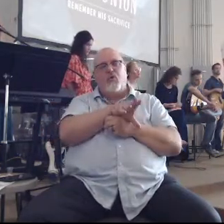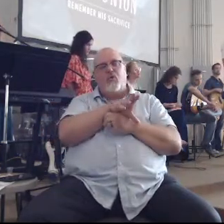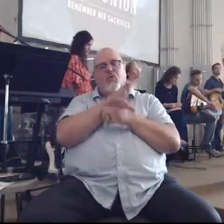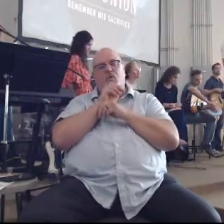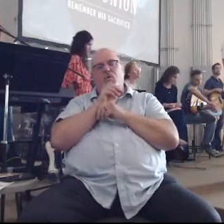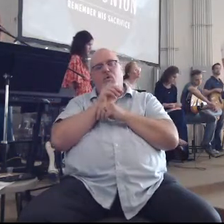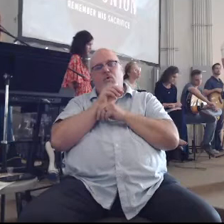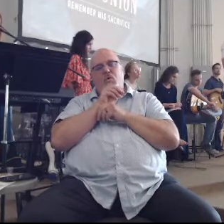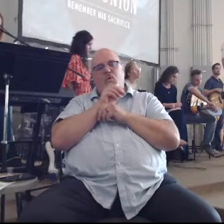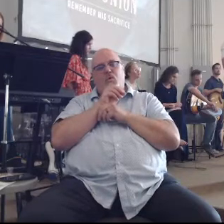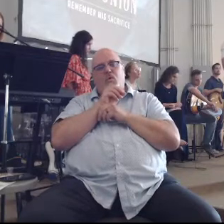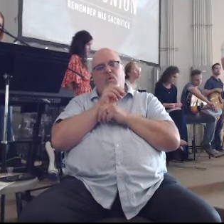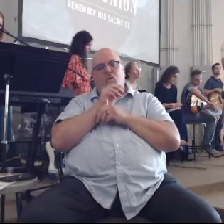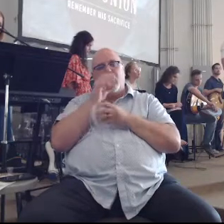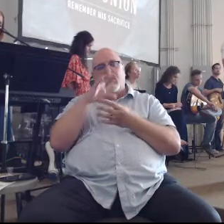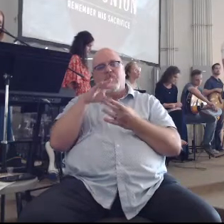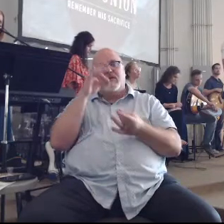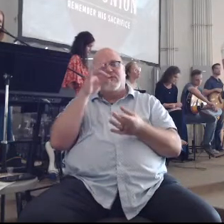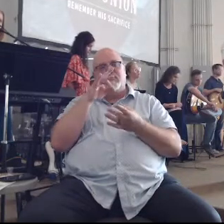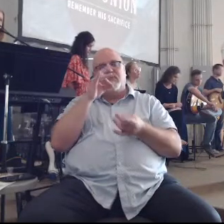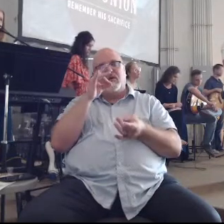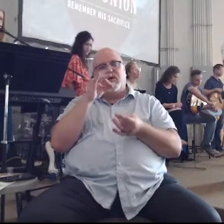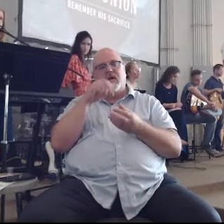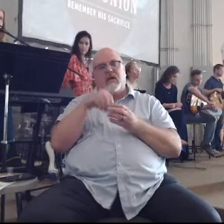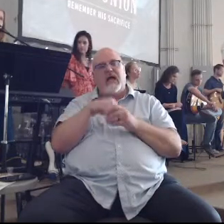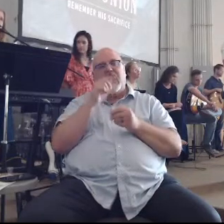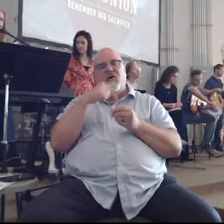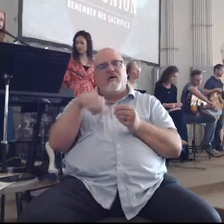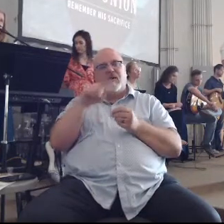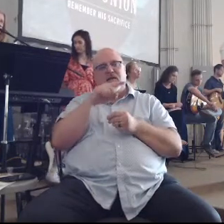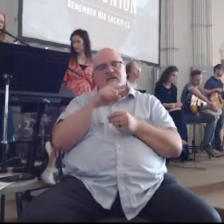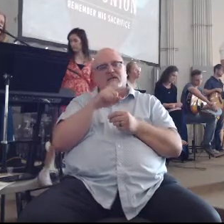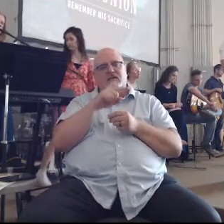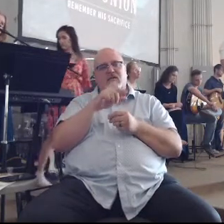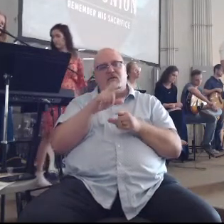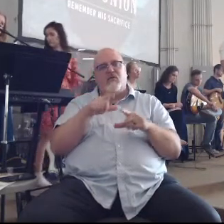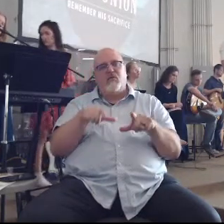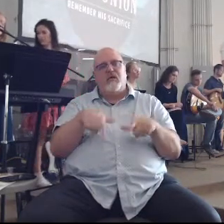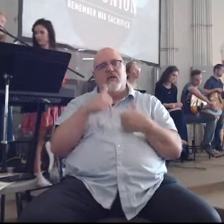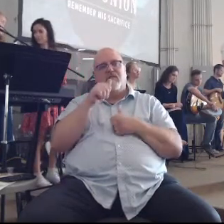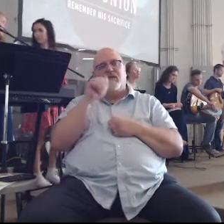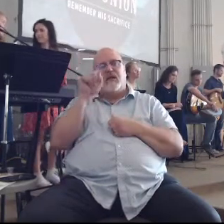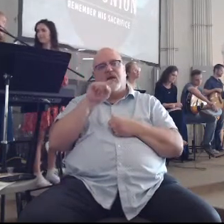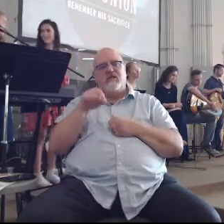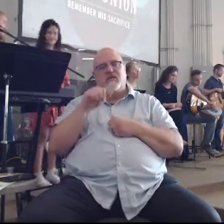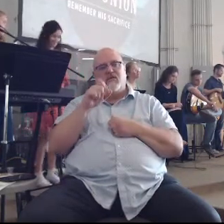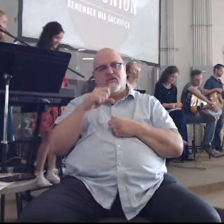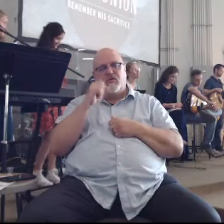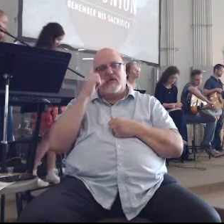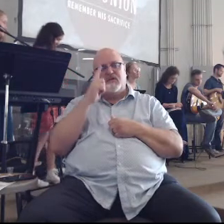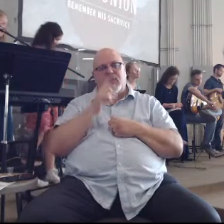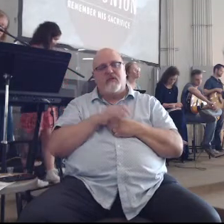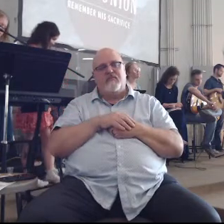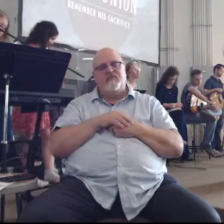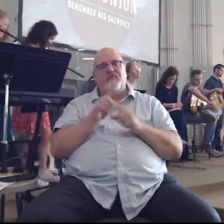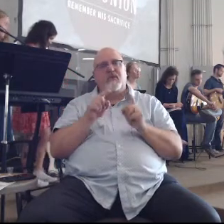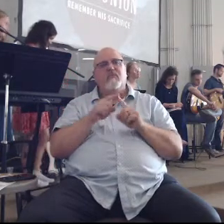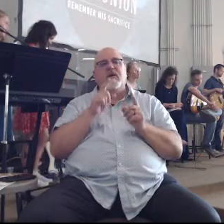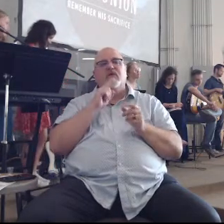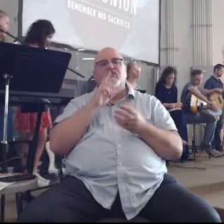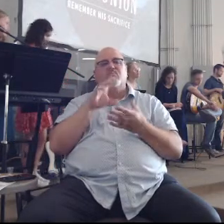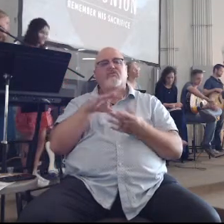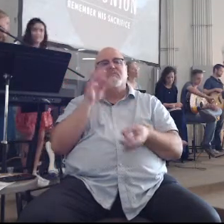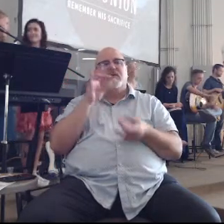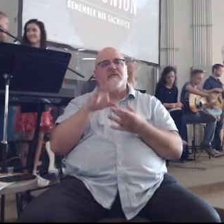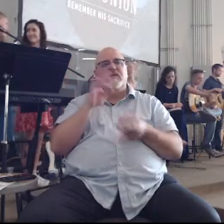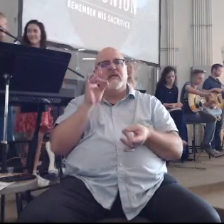spirit like the moisture out of us we live in Arizona so we get it but it's true spiritually